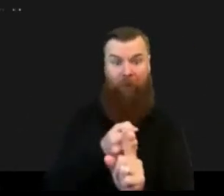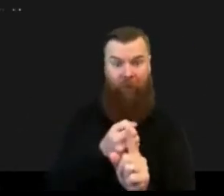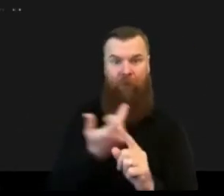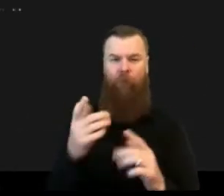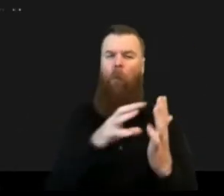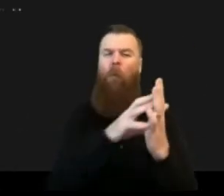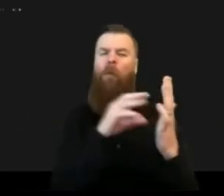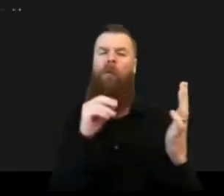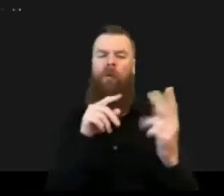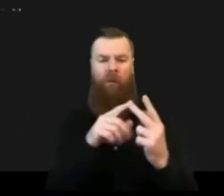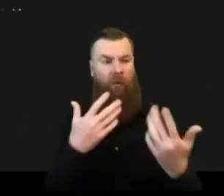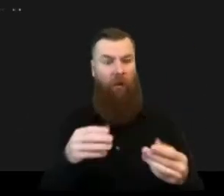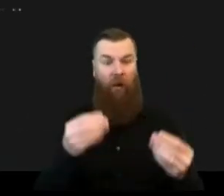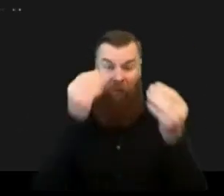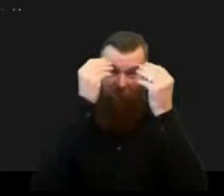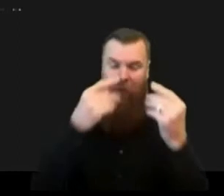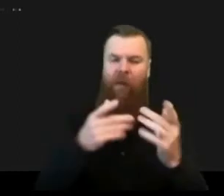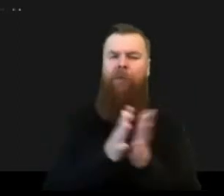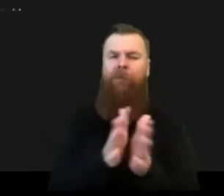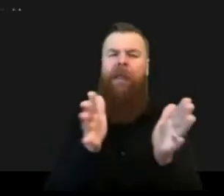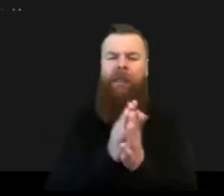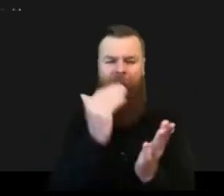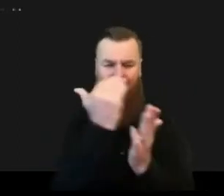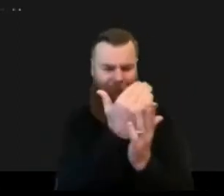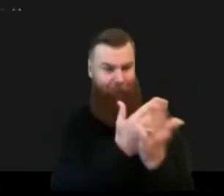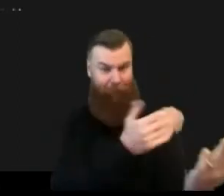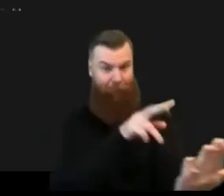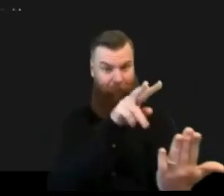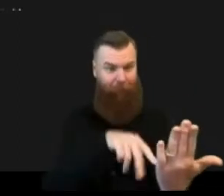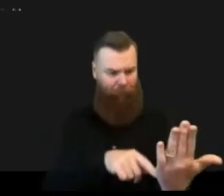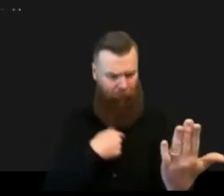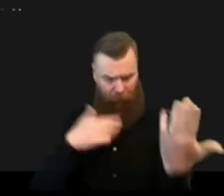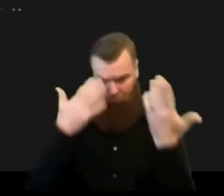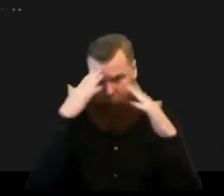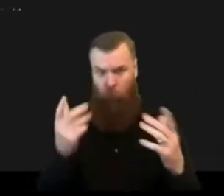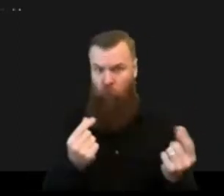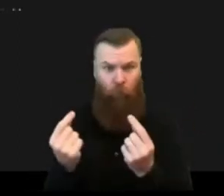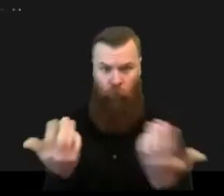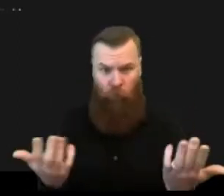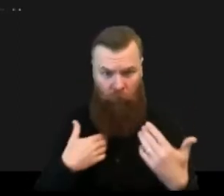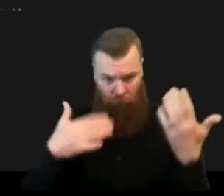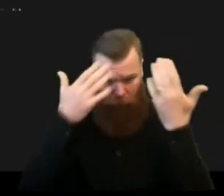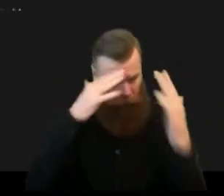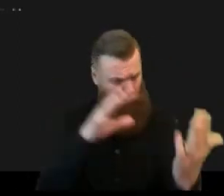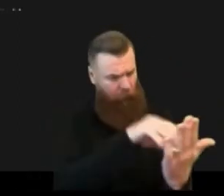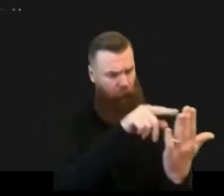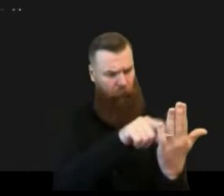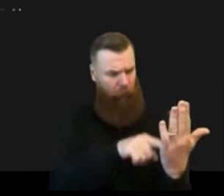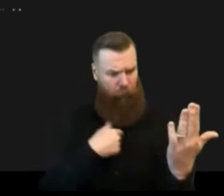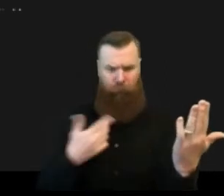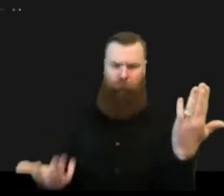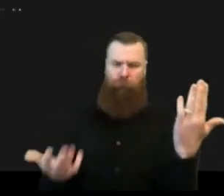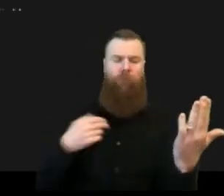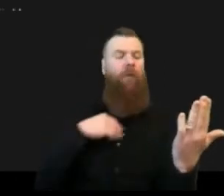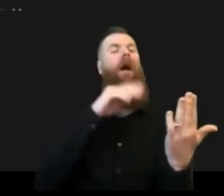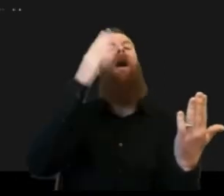areas so to sort of use models to understand where are these hot spots uh of uh of risk the goal would be